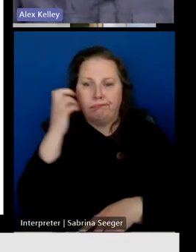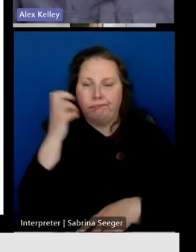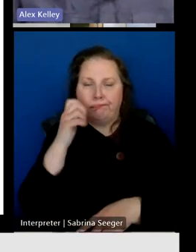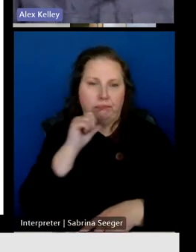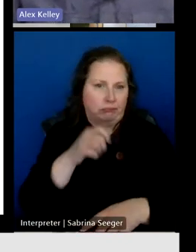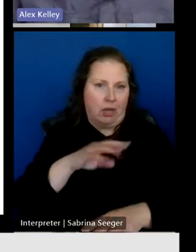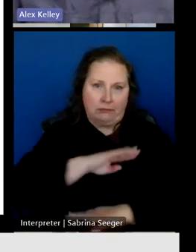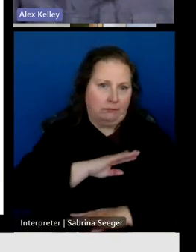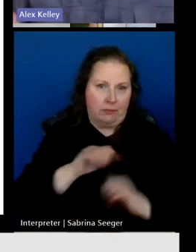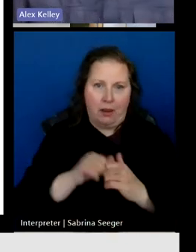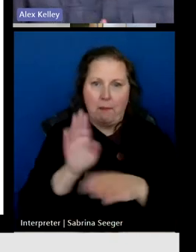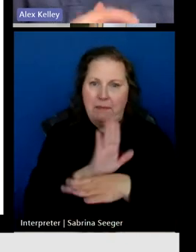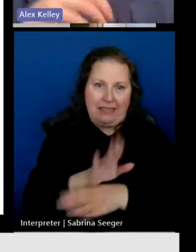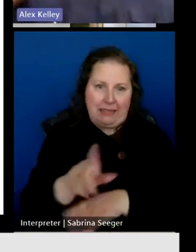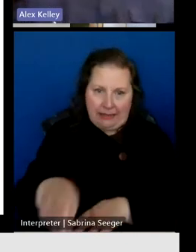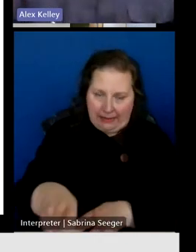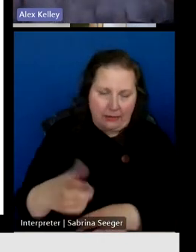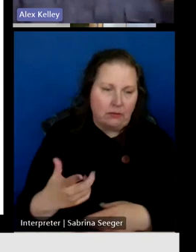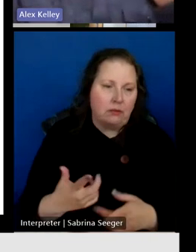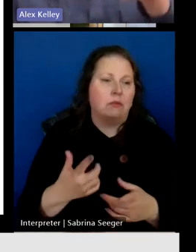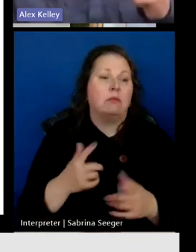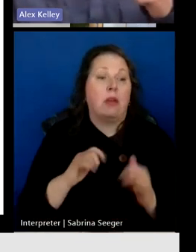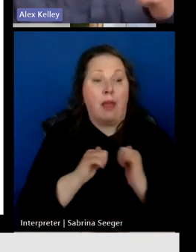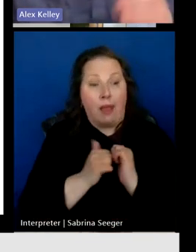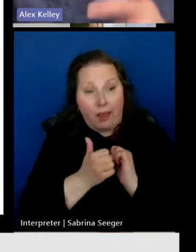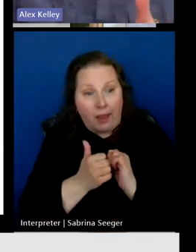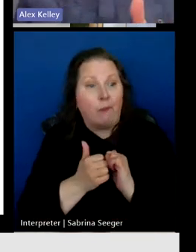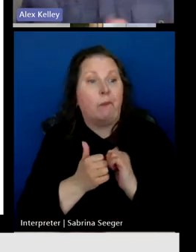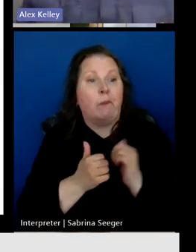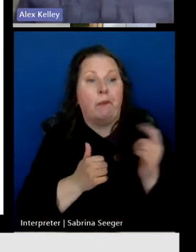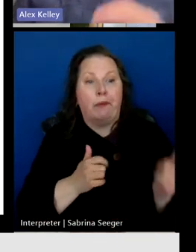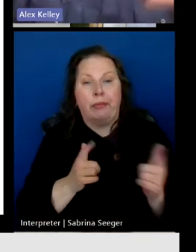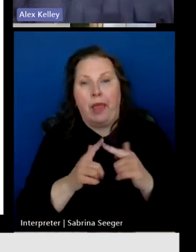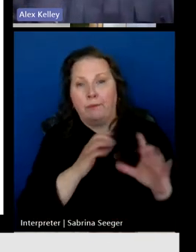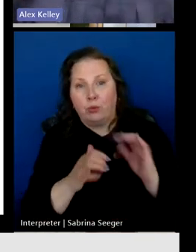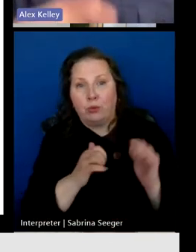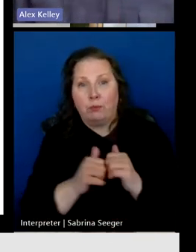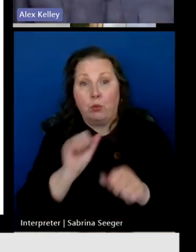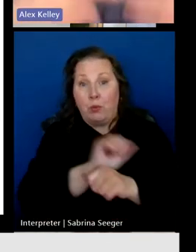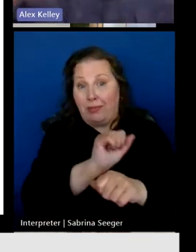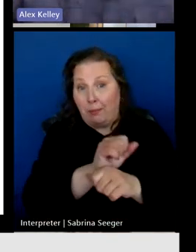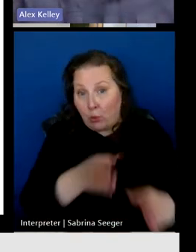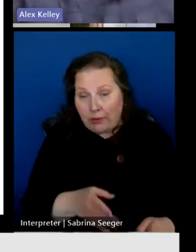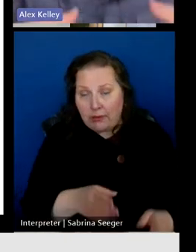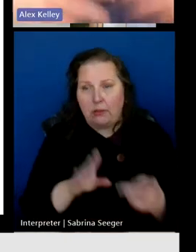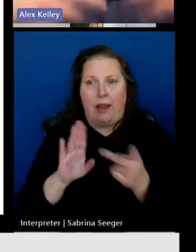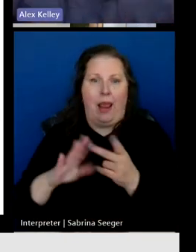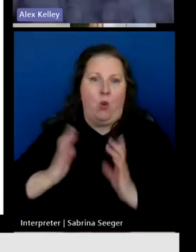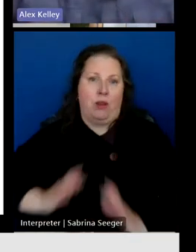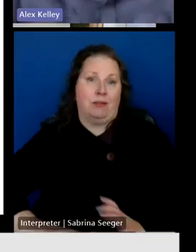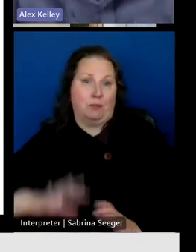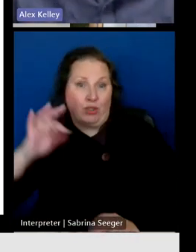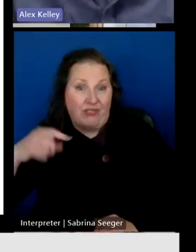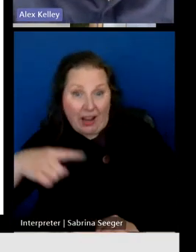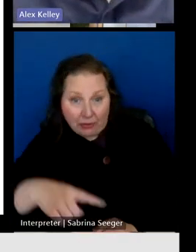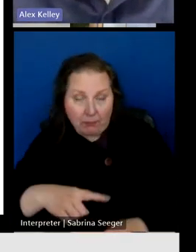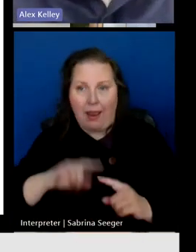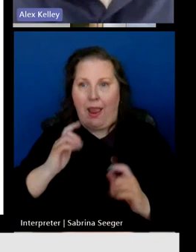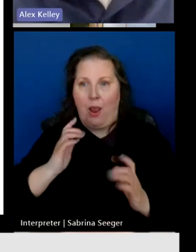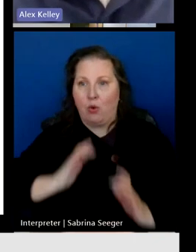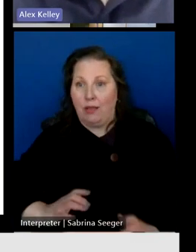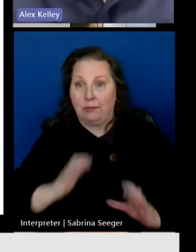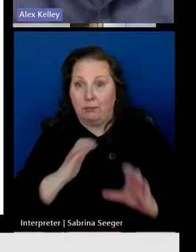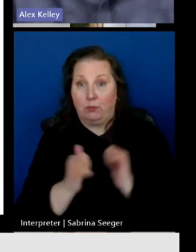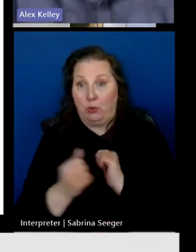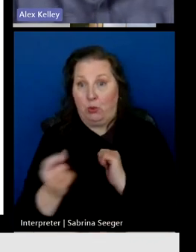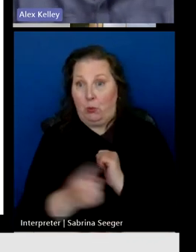business needs for a number of reasons related to how they need to communicate with their employees, to how their customers find them, and how their customers communicate